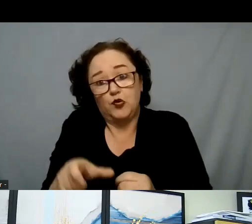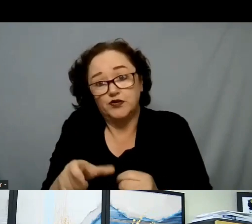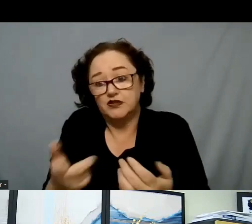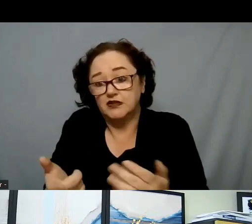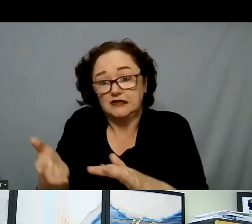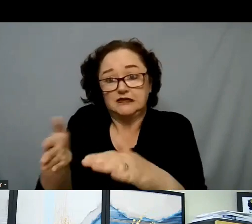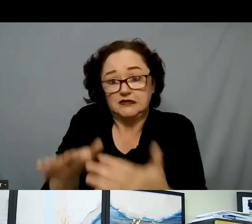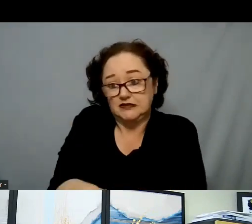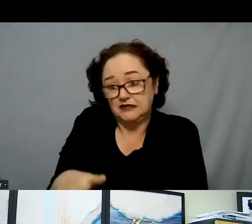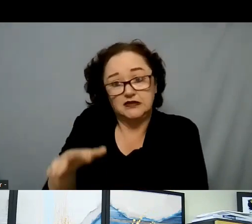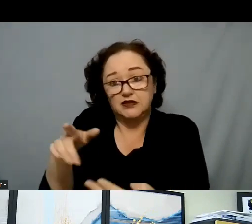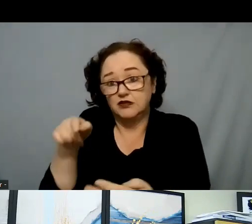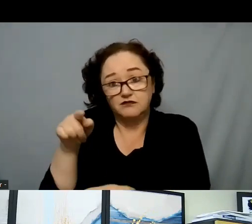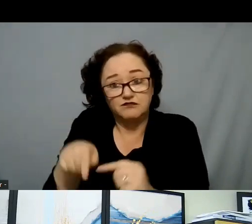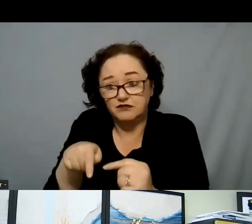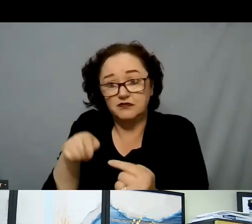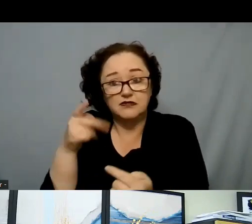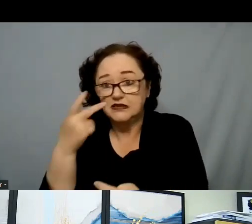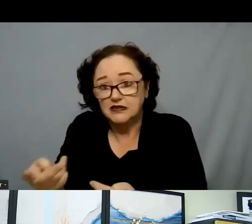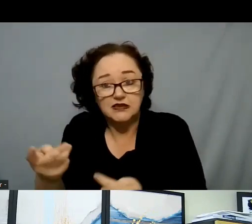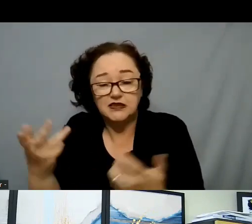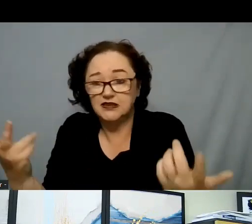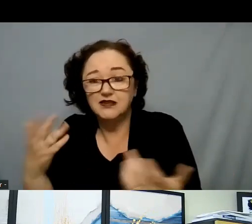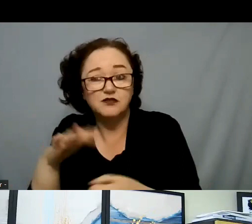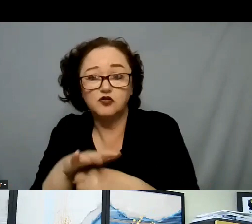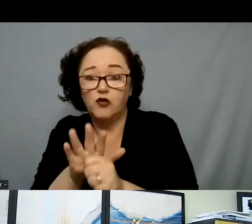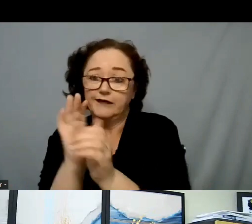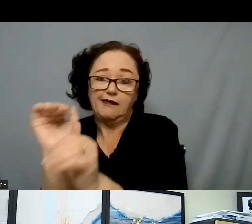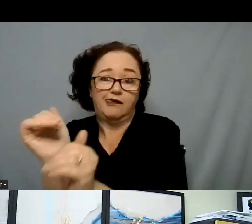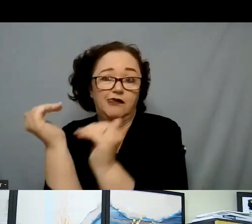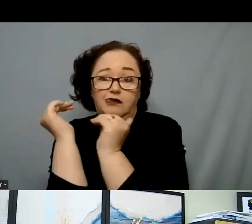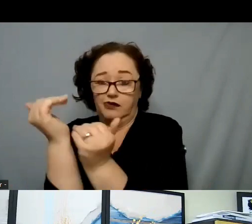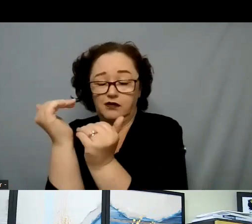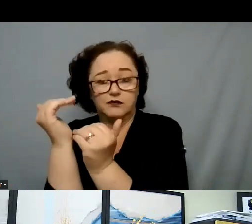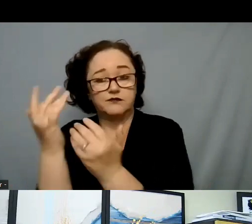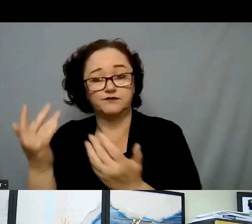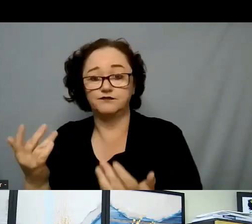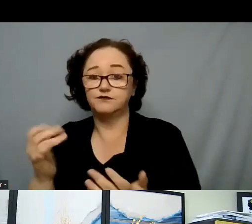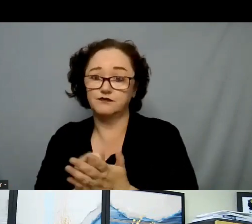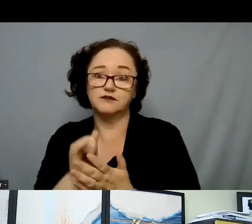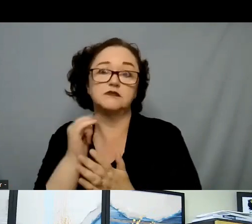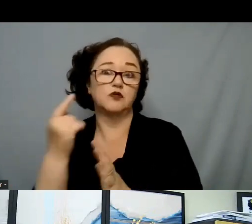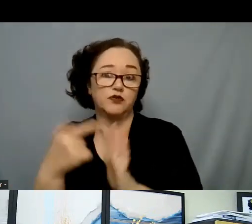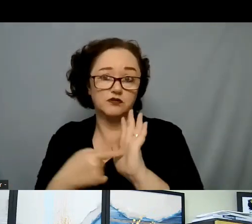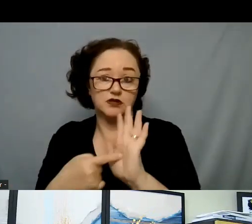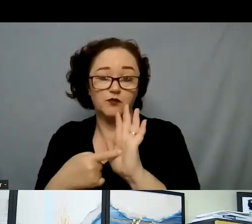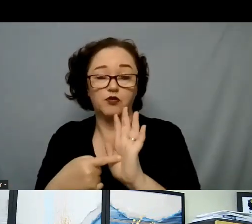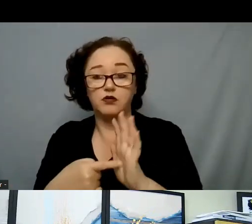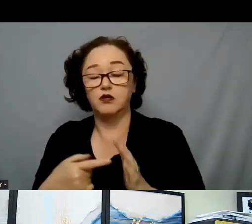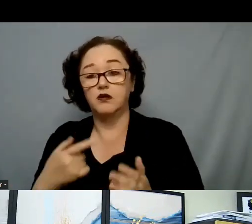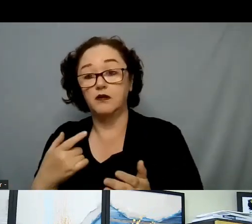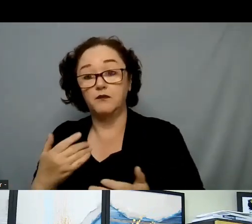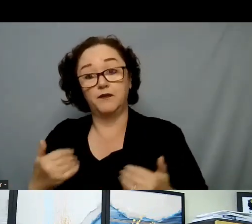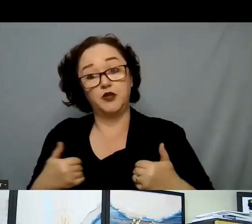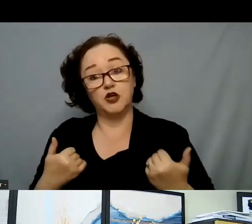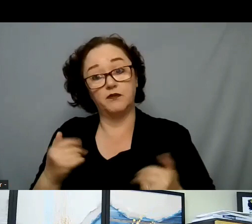coping with something. Back to my point again, giving just the one example for our young people who grandparents may have left and